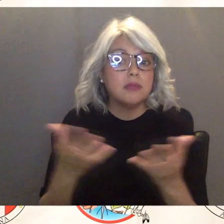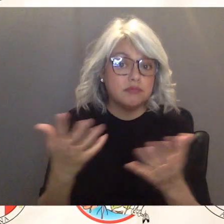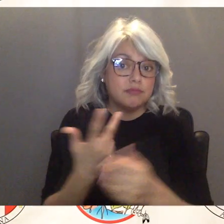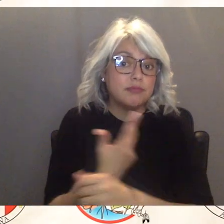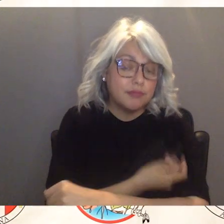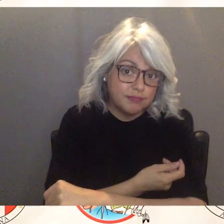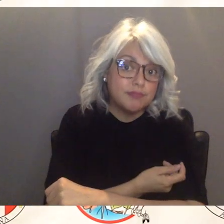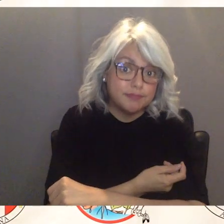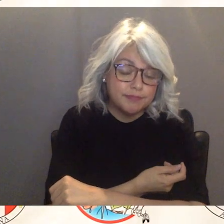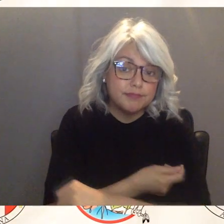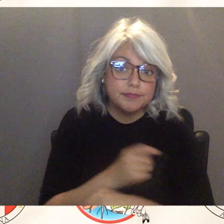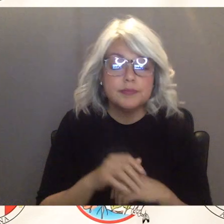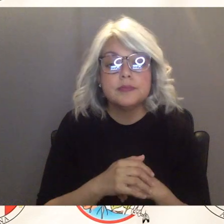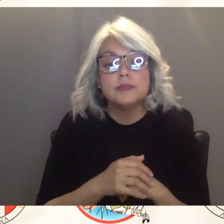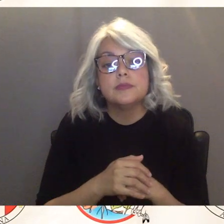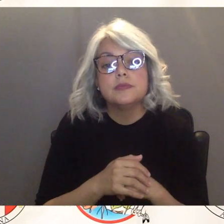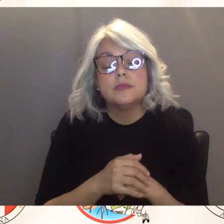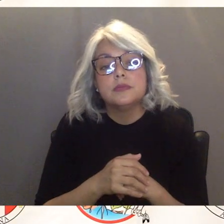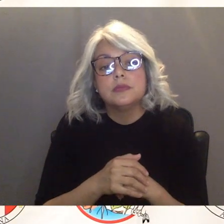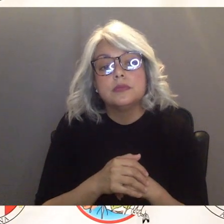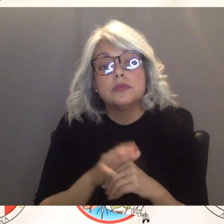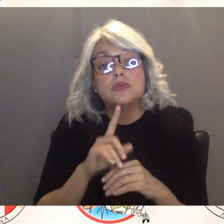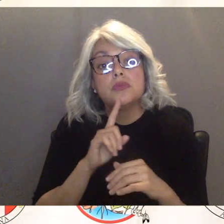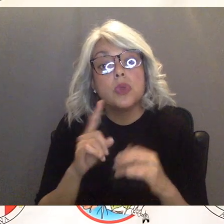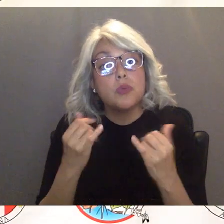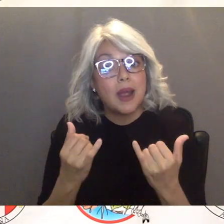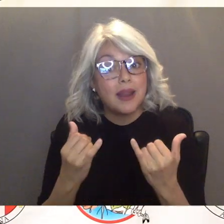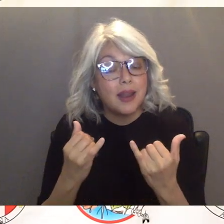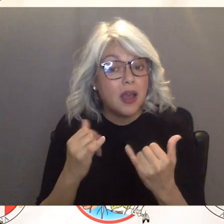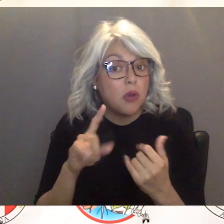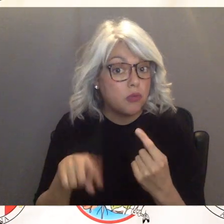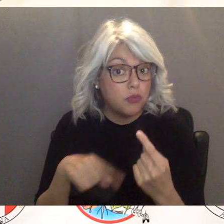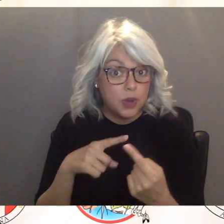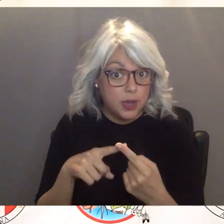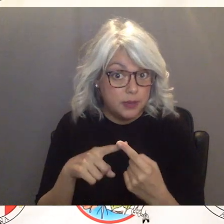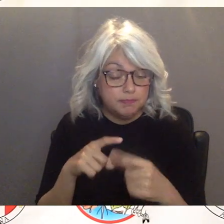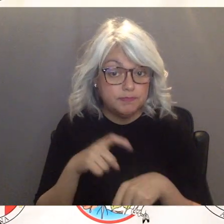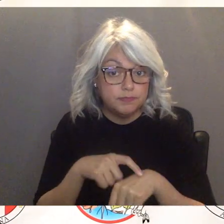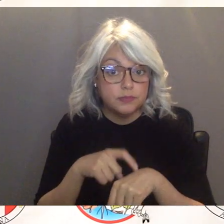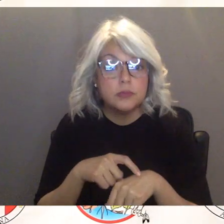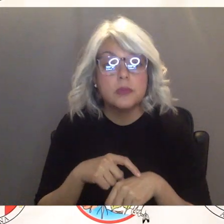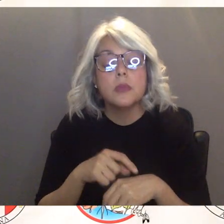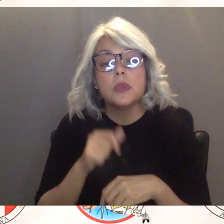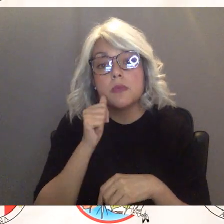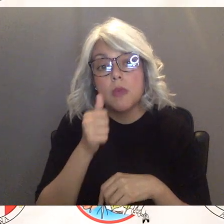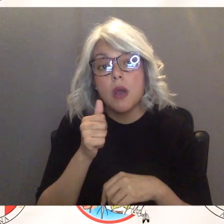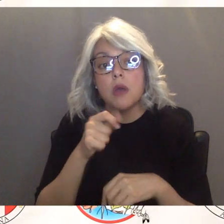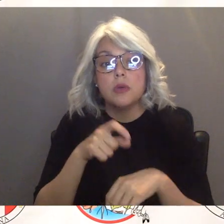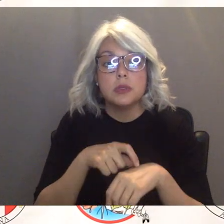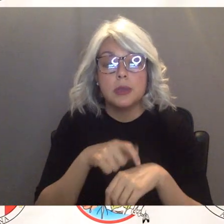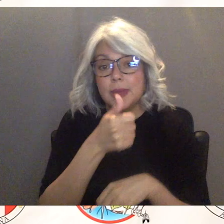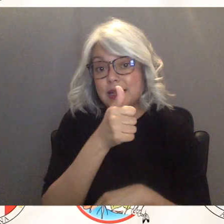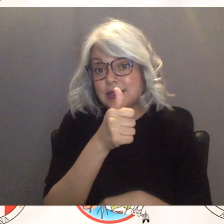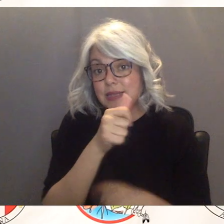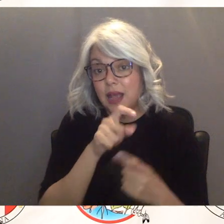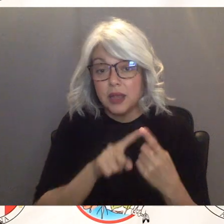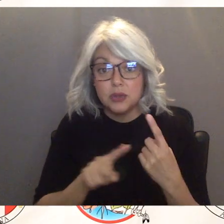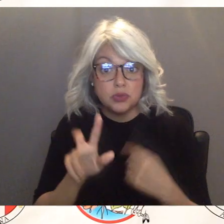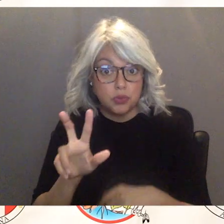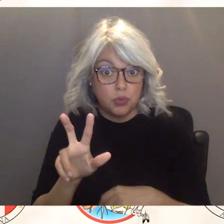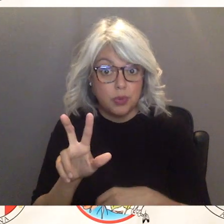right now we have it scheduled for tomorrow between 10 a.m and 3 p.m